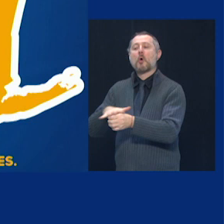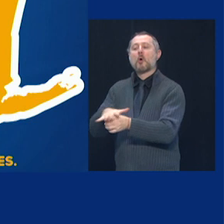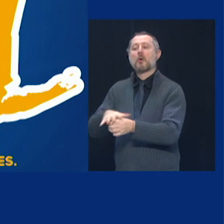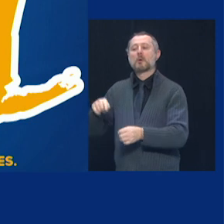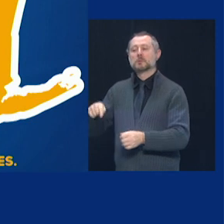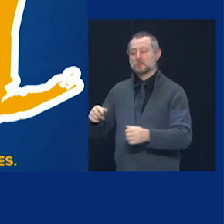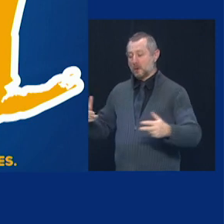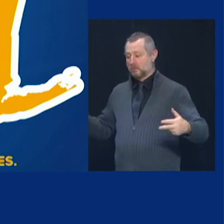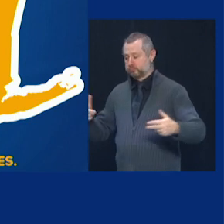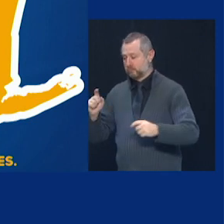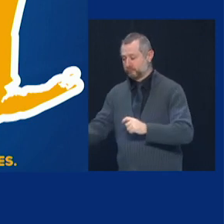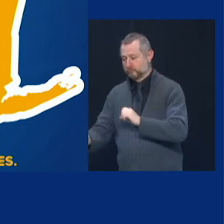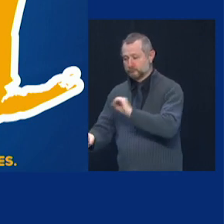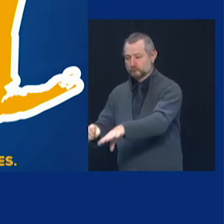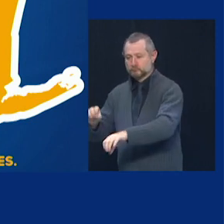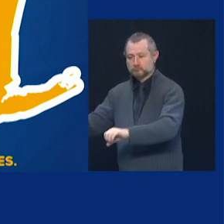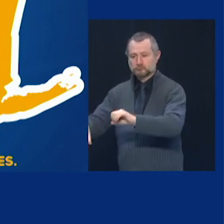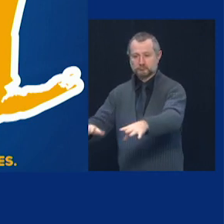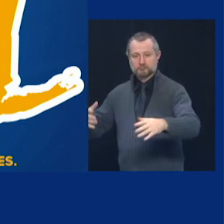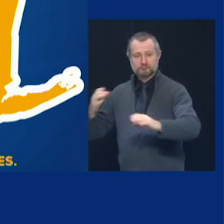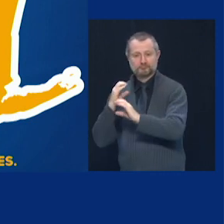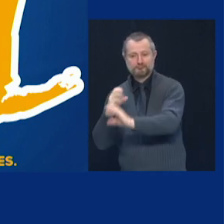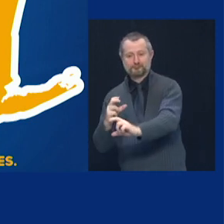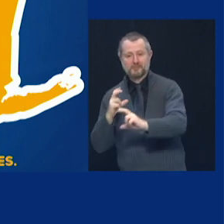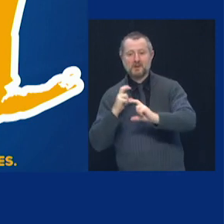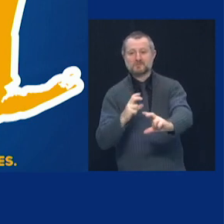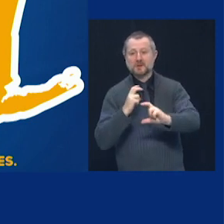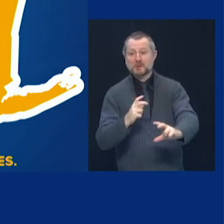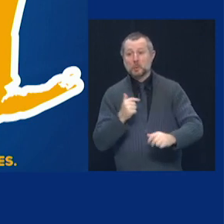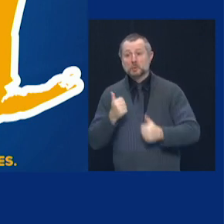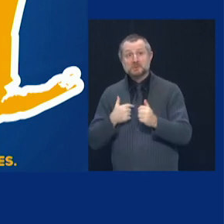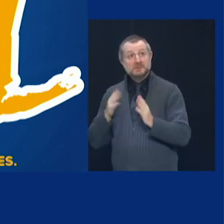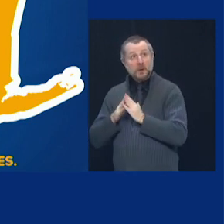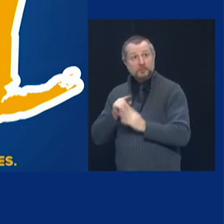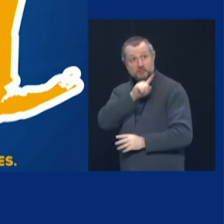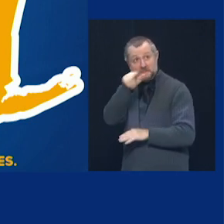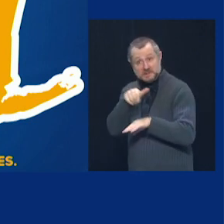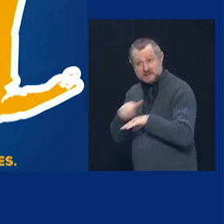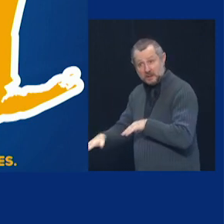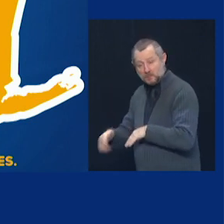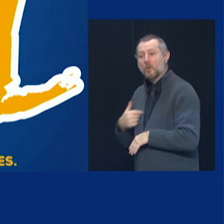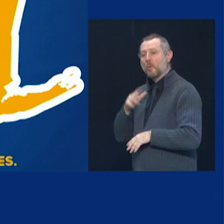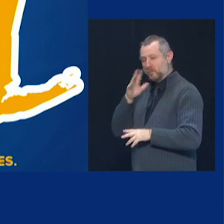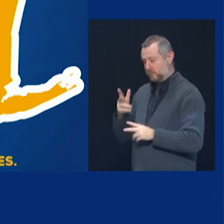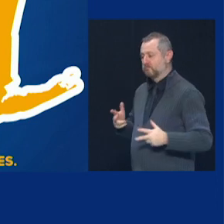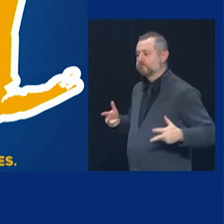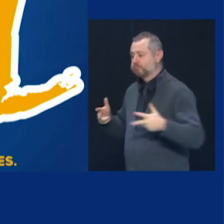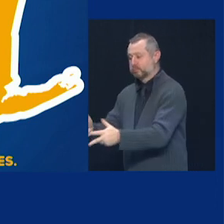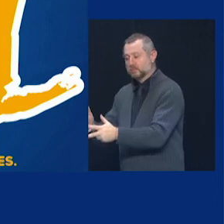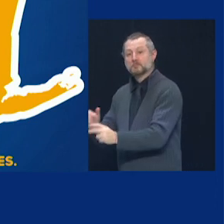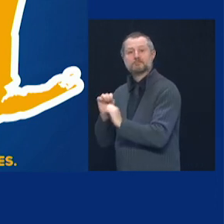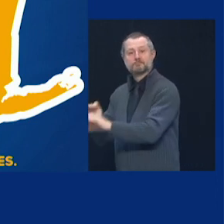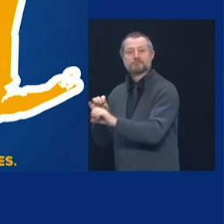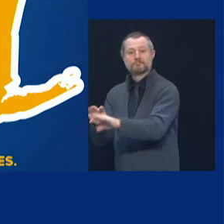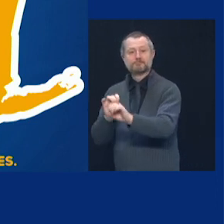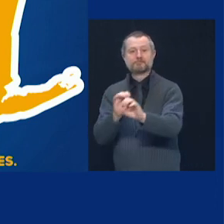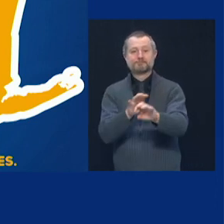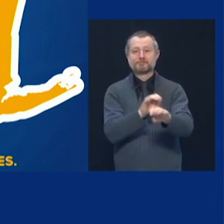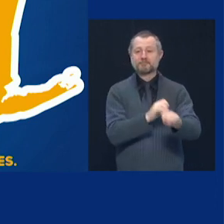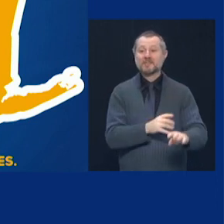it where we ask them to send it, and we then set the priorities